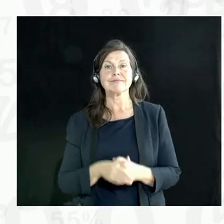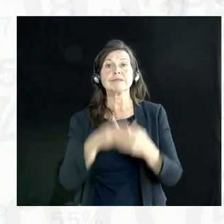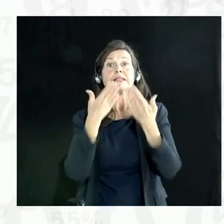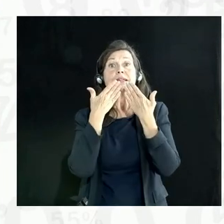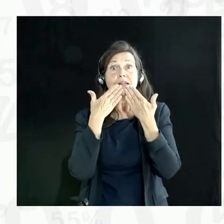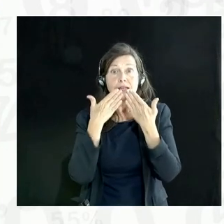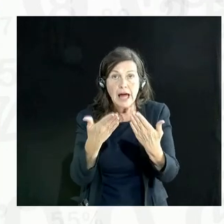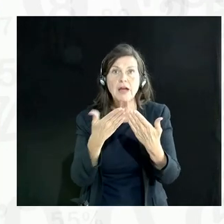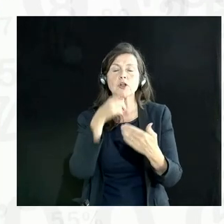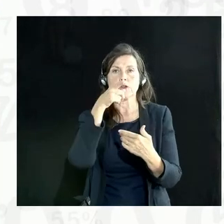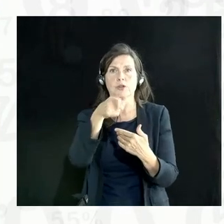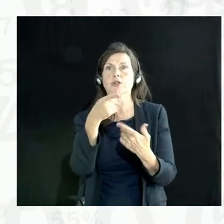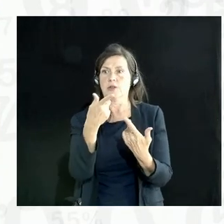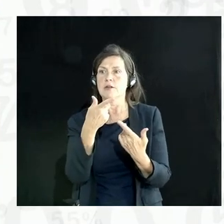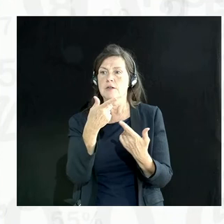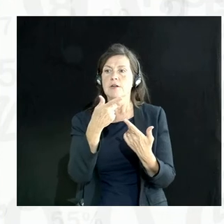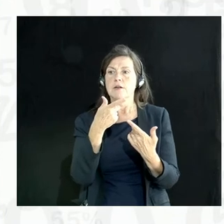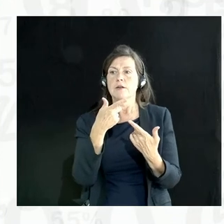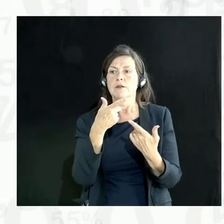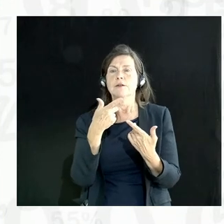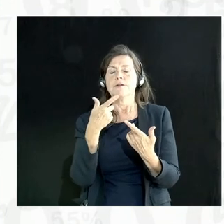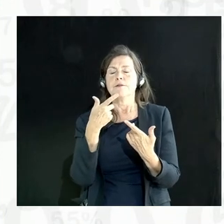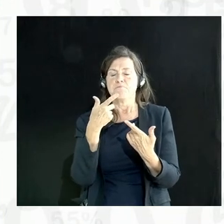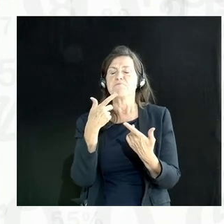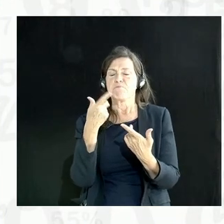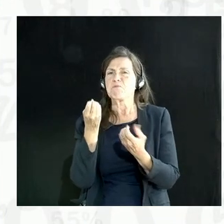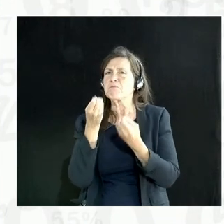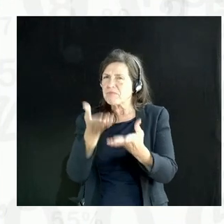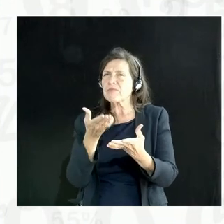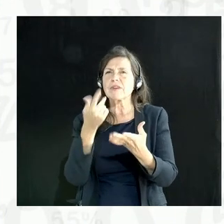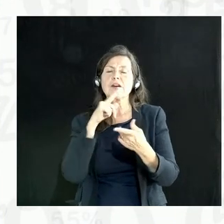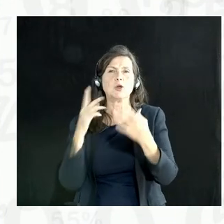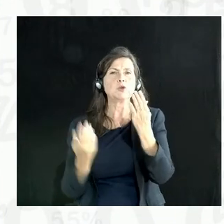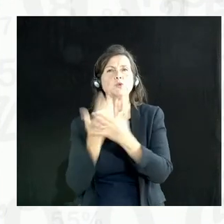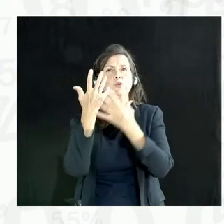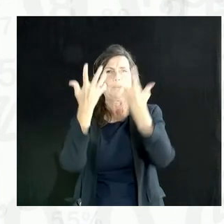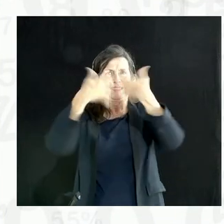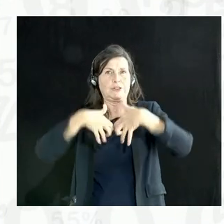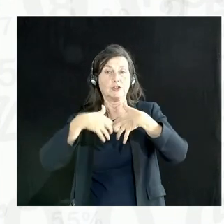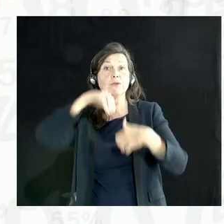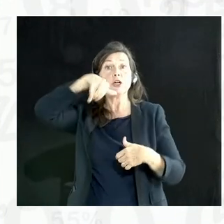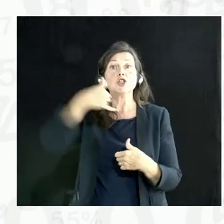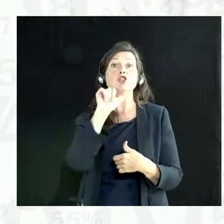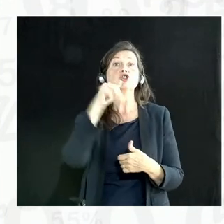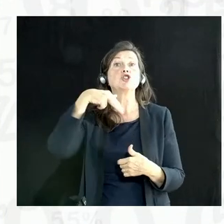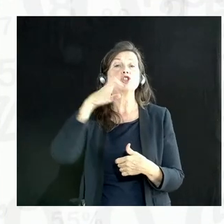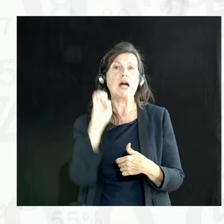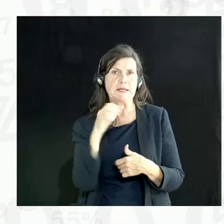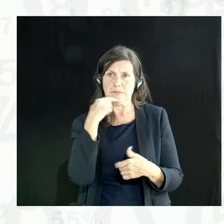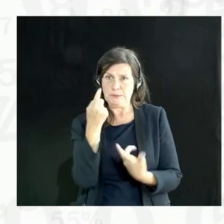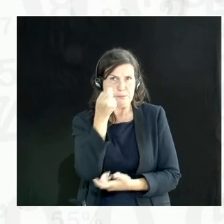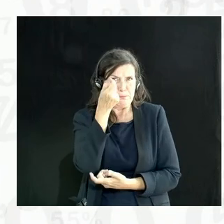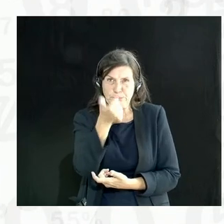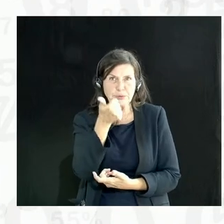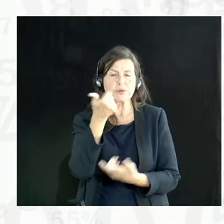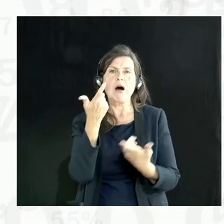the modern technologies. And I was thinking of something you said, James, that there's little to no documentation of